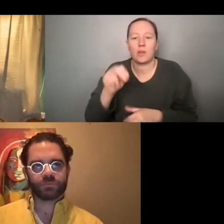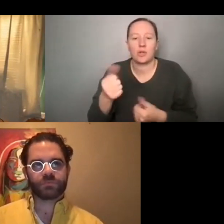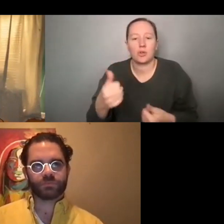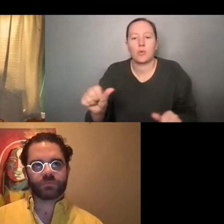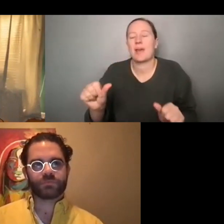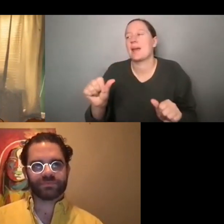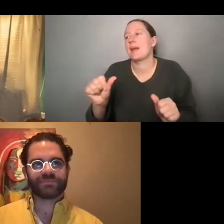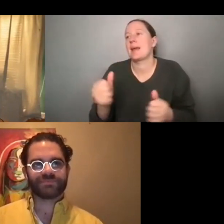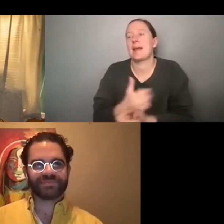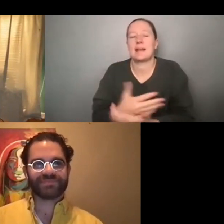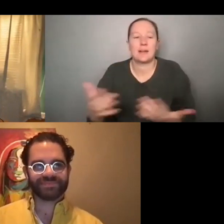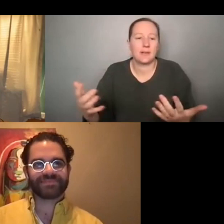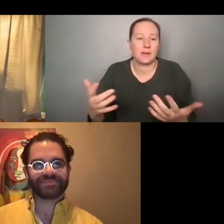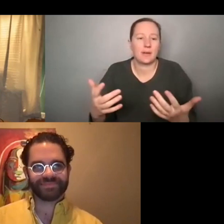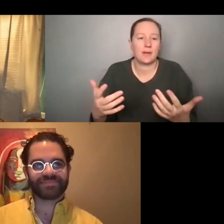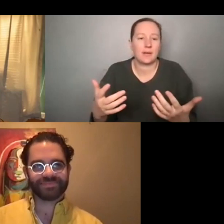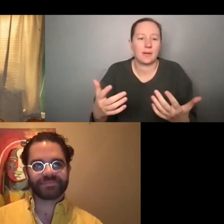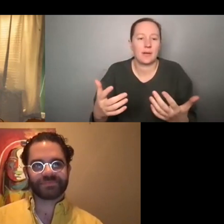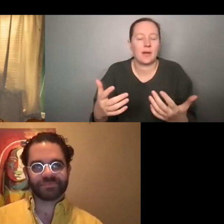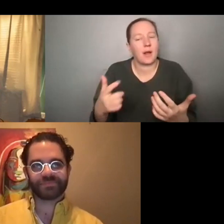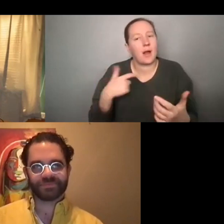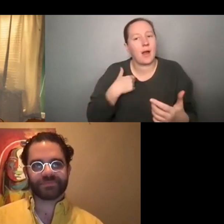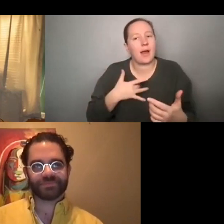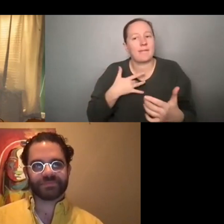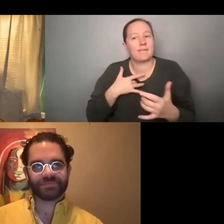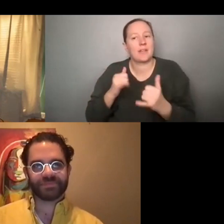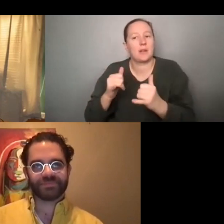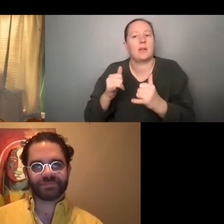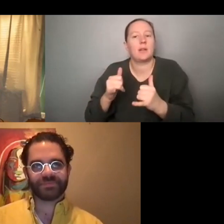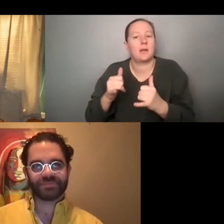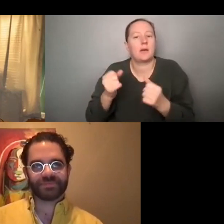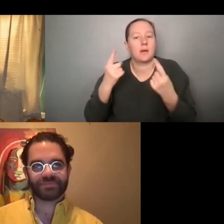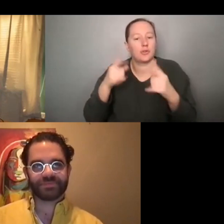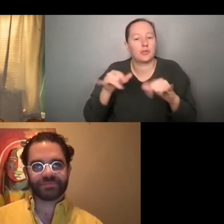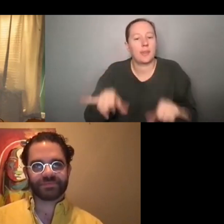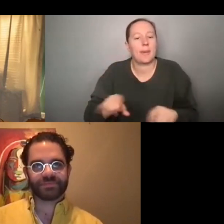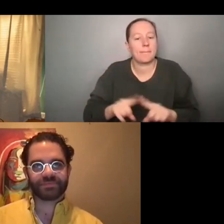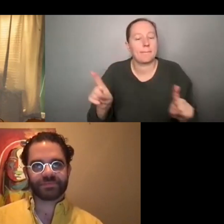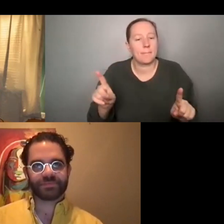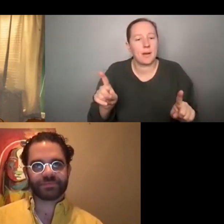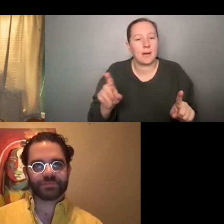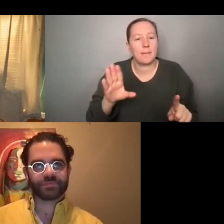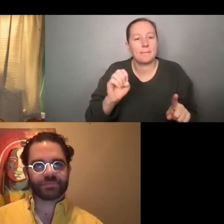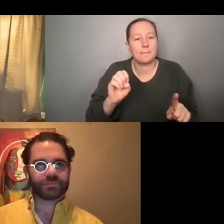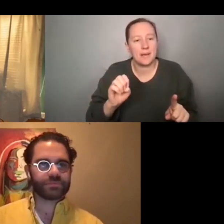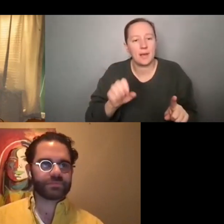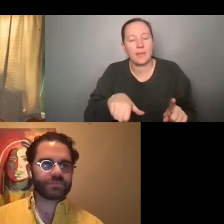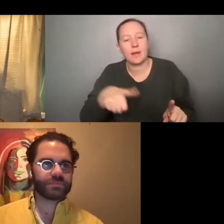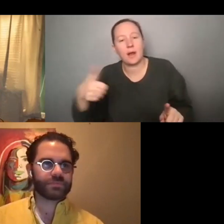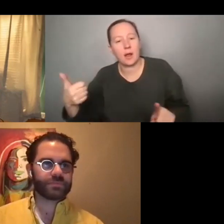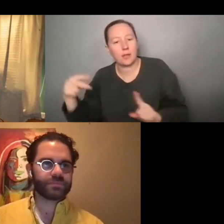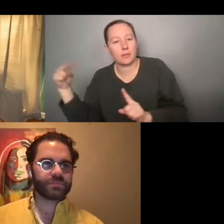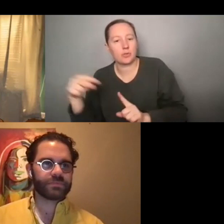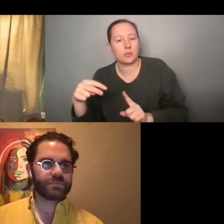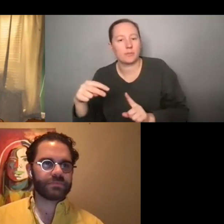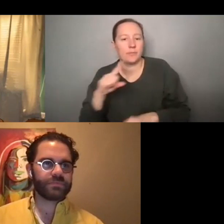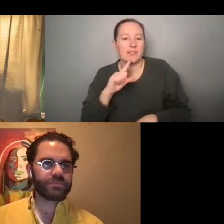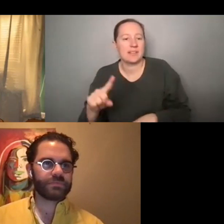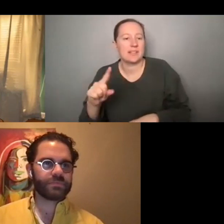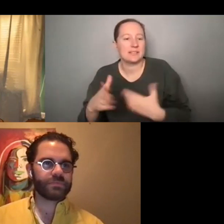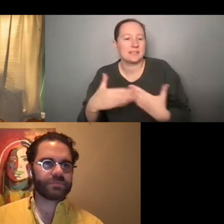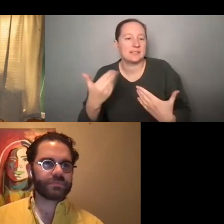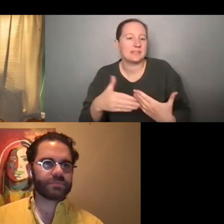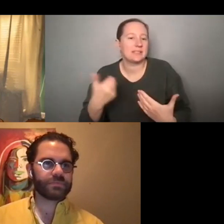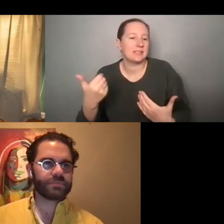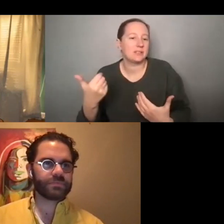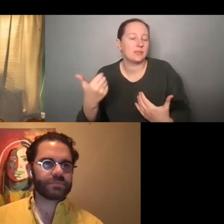anywhere. Um, and I totally resonate with that, um, as well, but being on the other side, I've realized like, it's so much easier